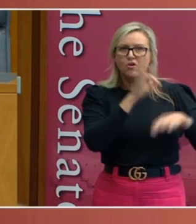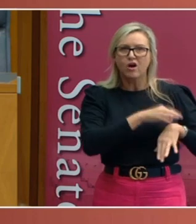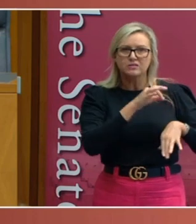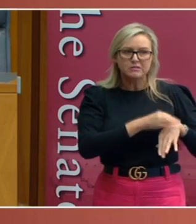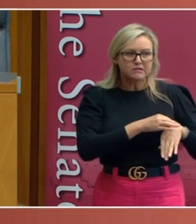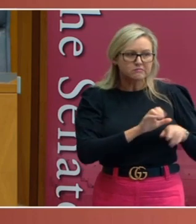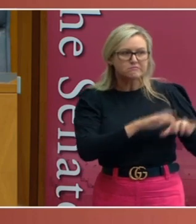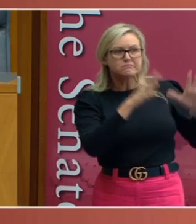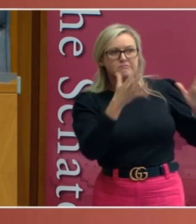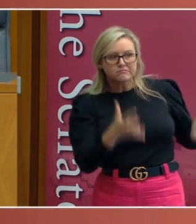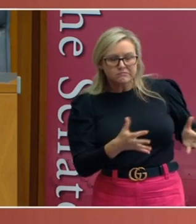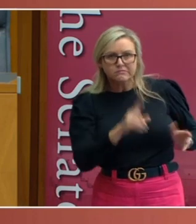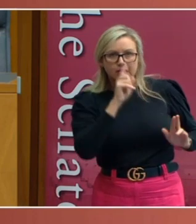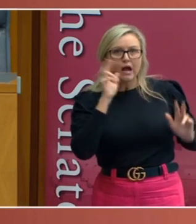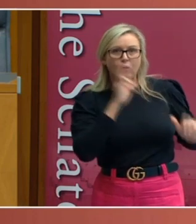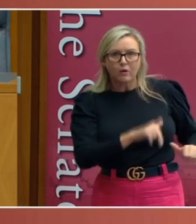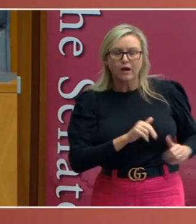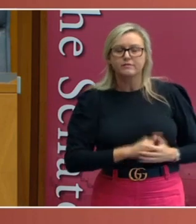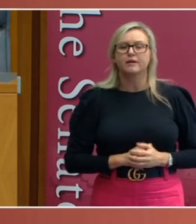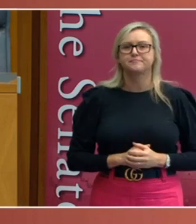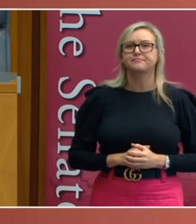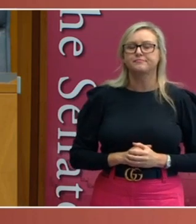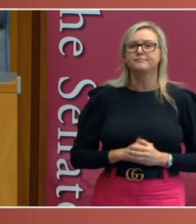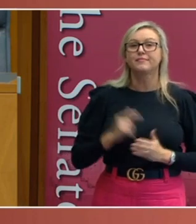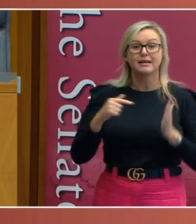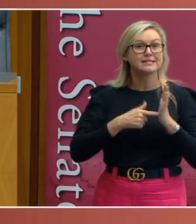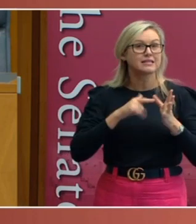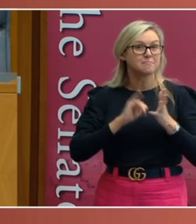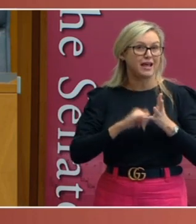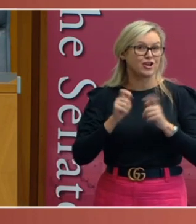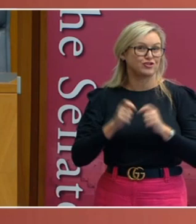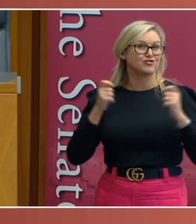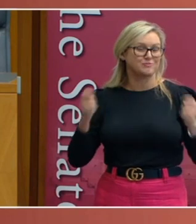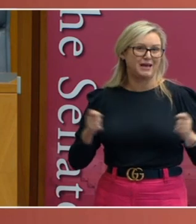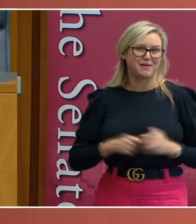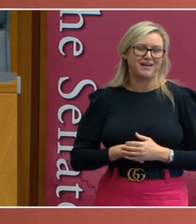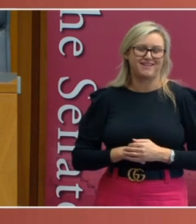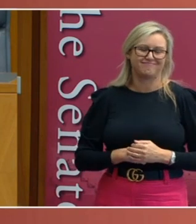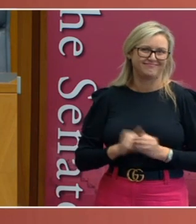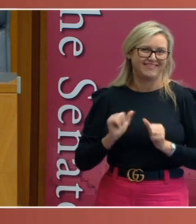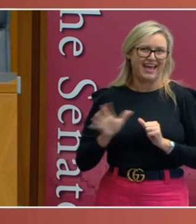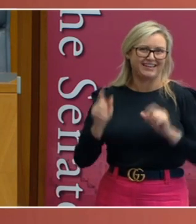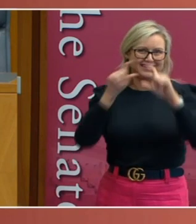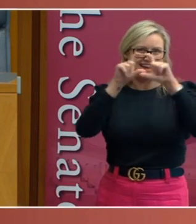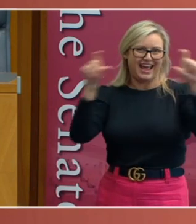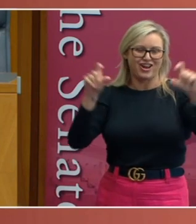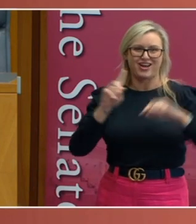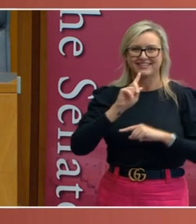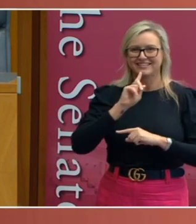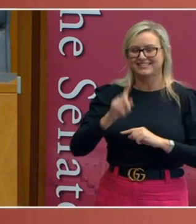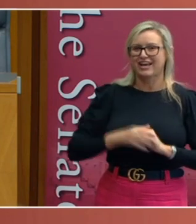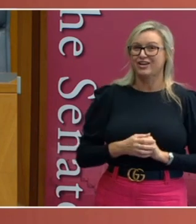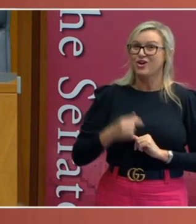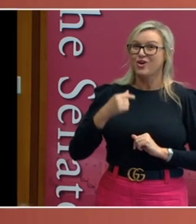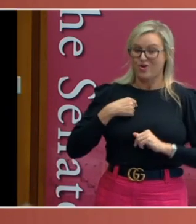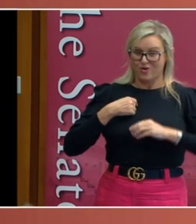affected. Tasmania's Mercury newspaper gave me its favourite headline ever, which